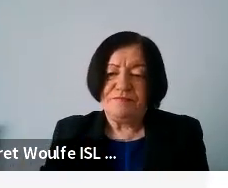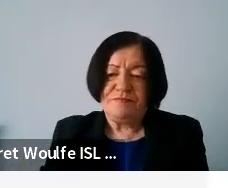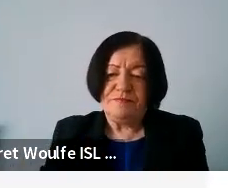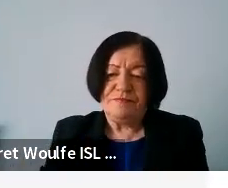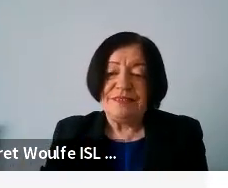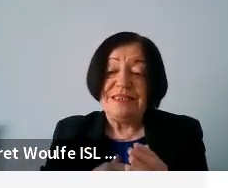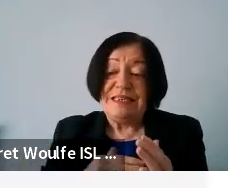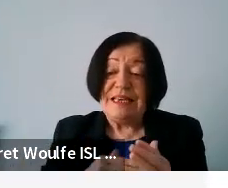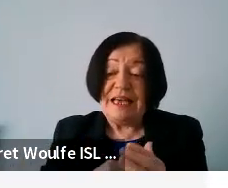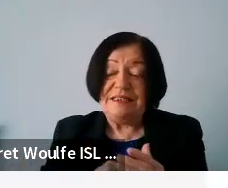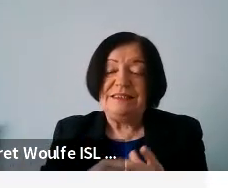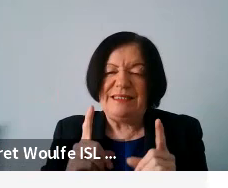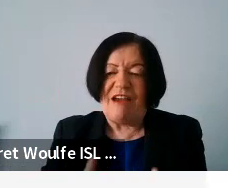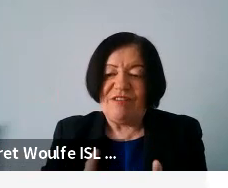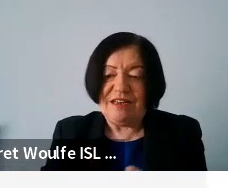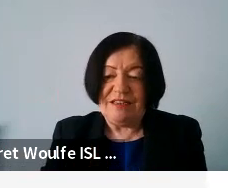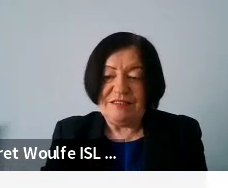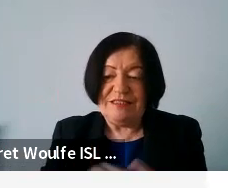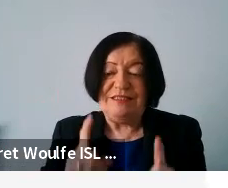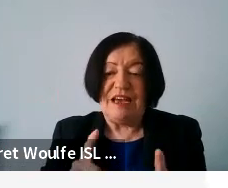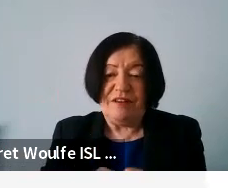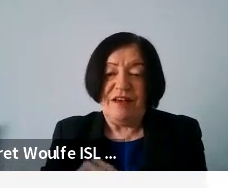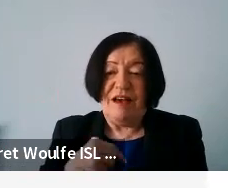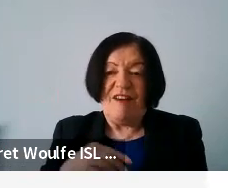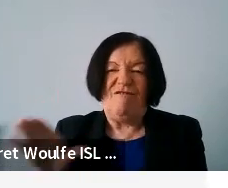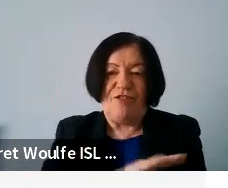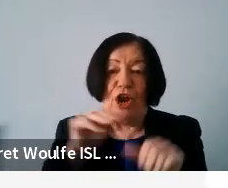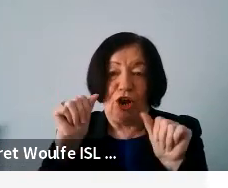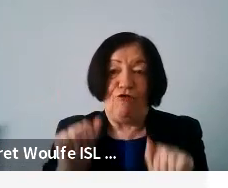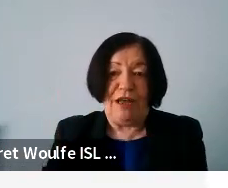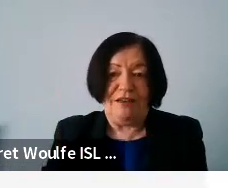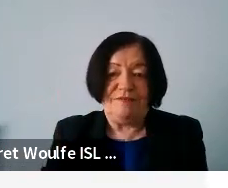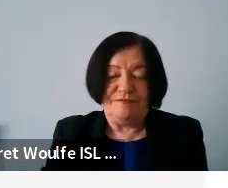Yeah, definitely. Definitely. Definitely. I completely agree. So.